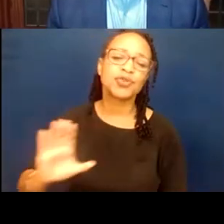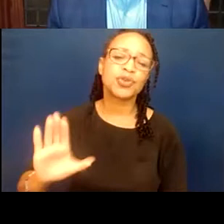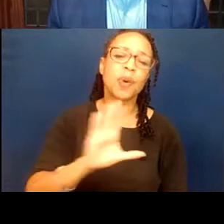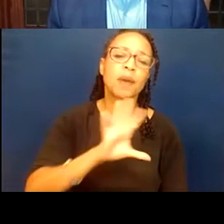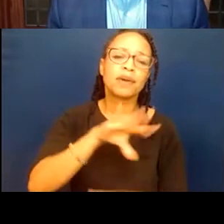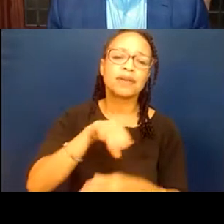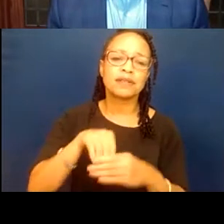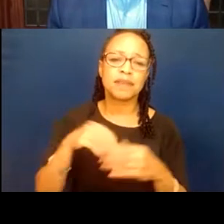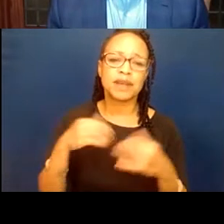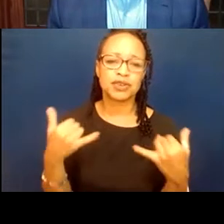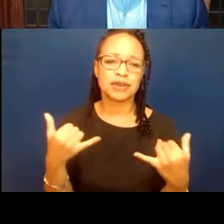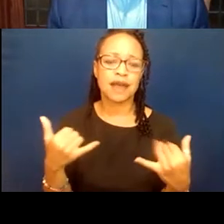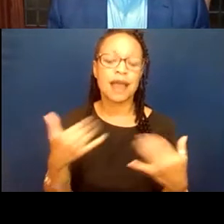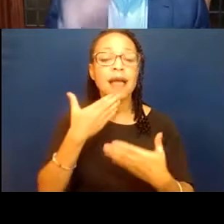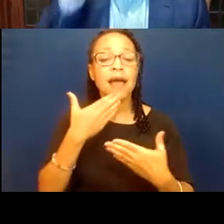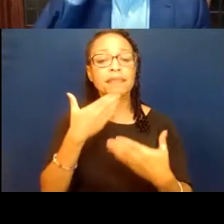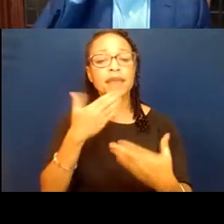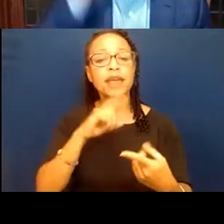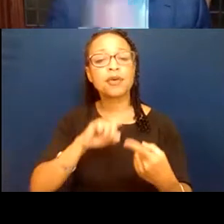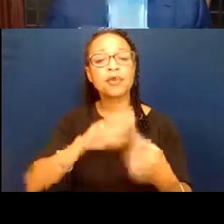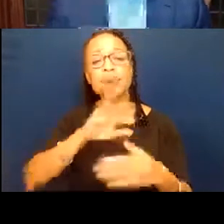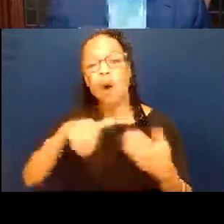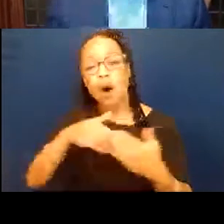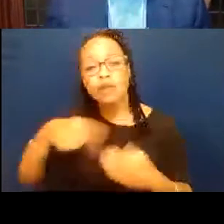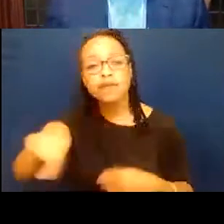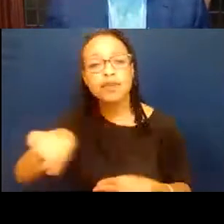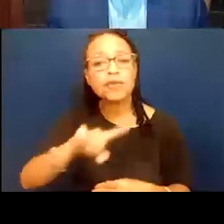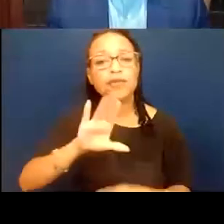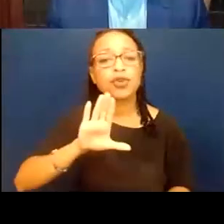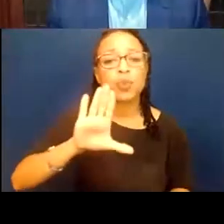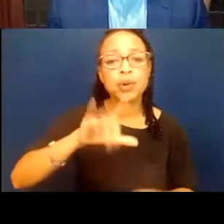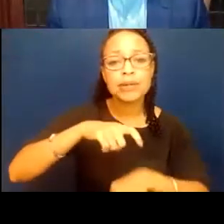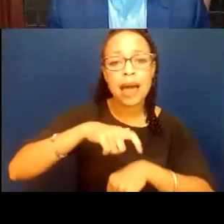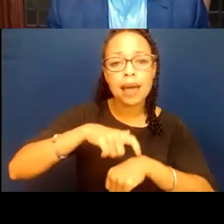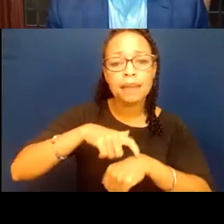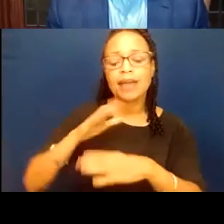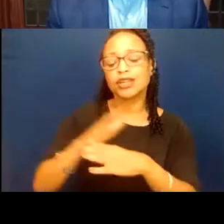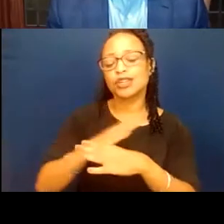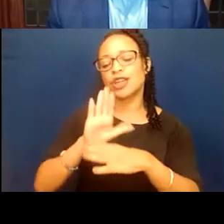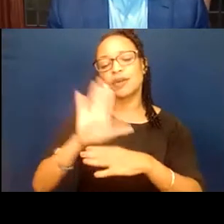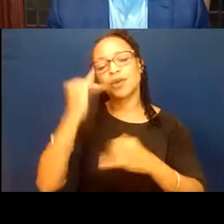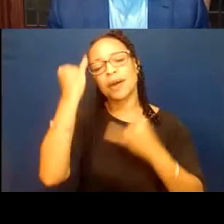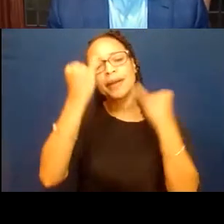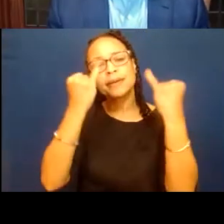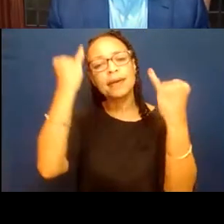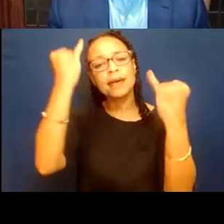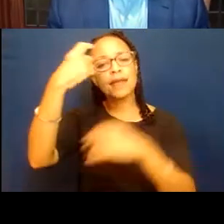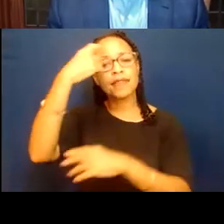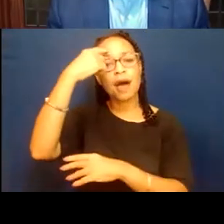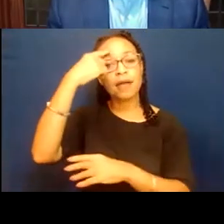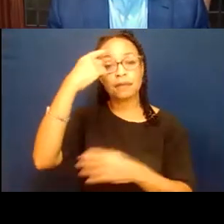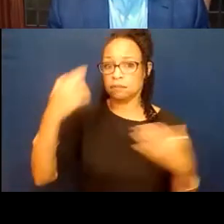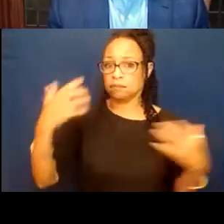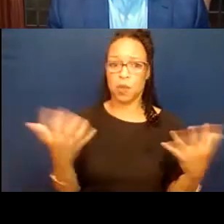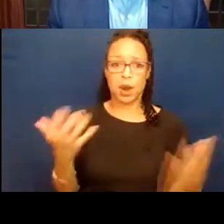I'm very thankful to all of you for your time and sharing your ideas and your thoughts. All I know